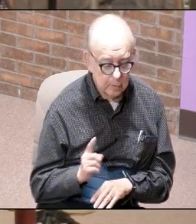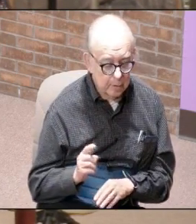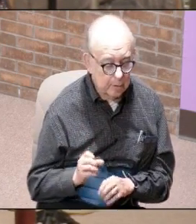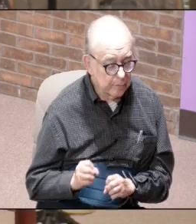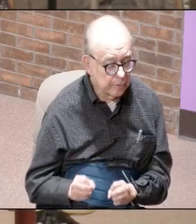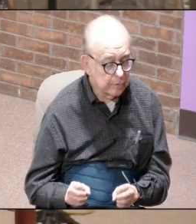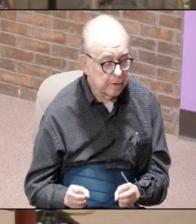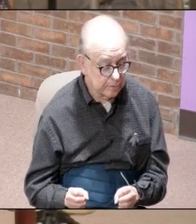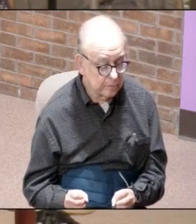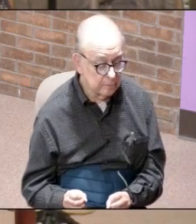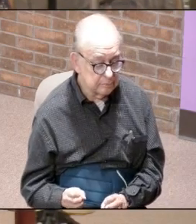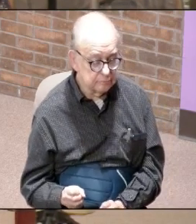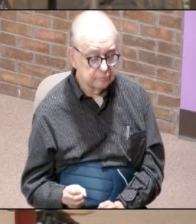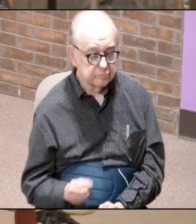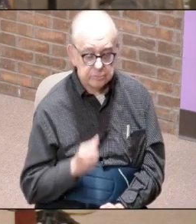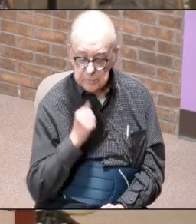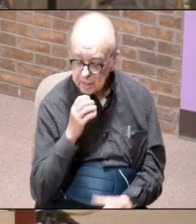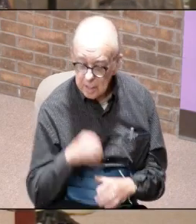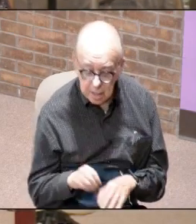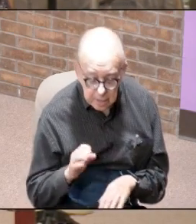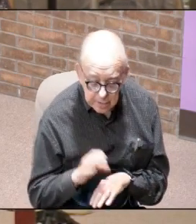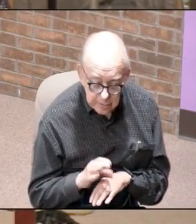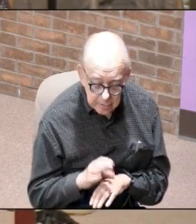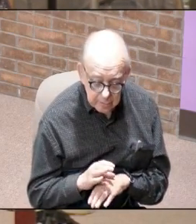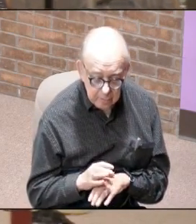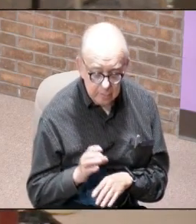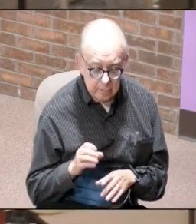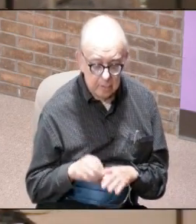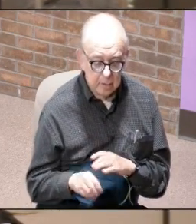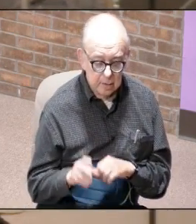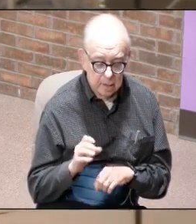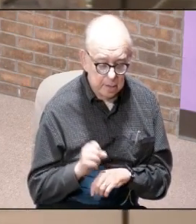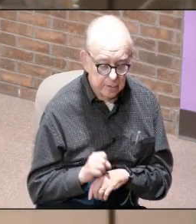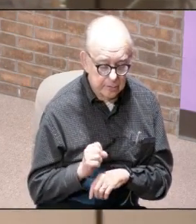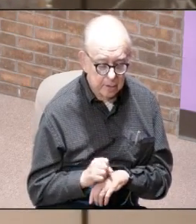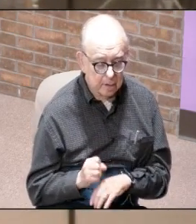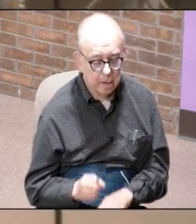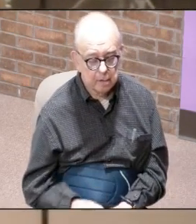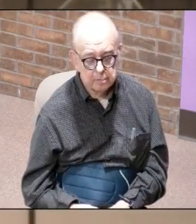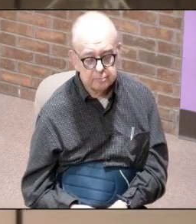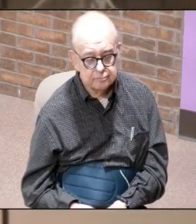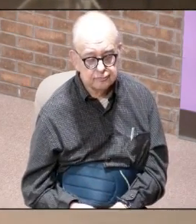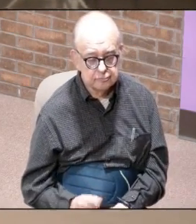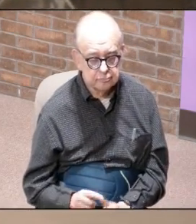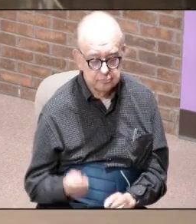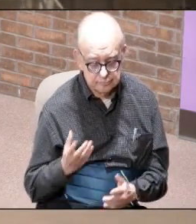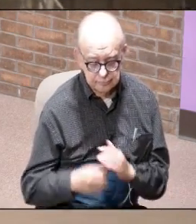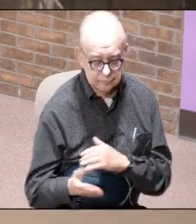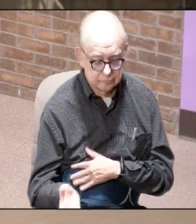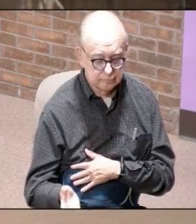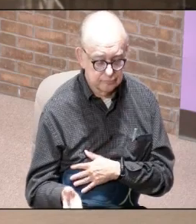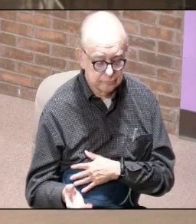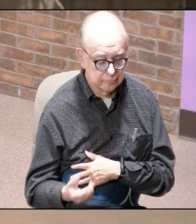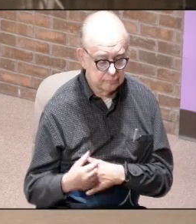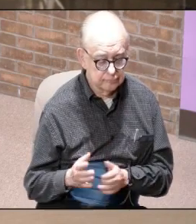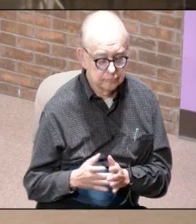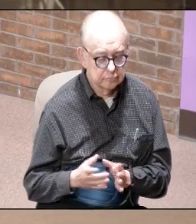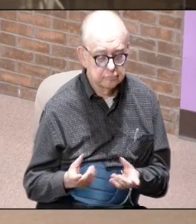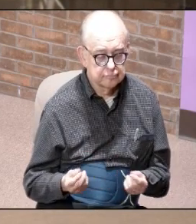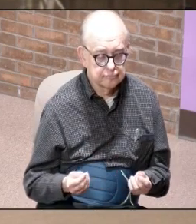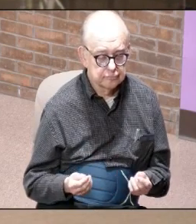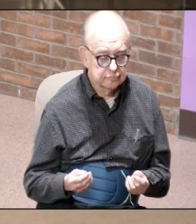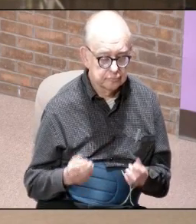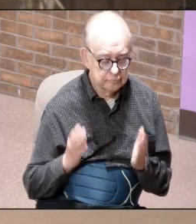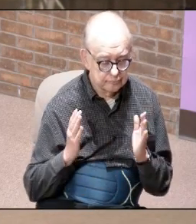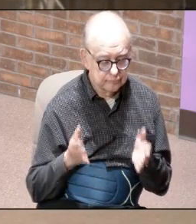streets not in the church not in the synagogue but out there so what did he do he says